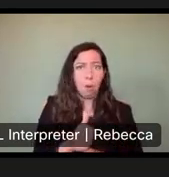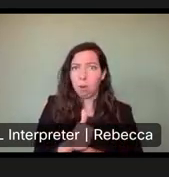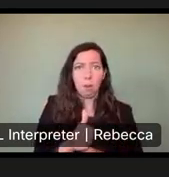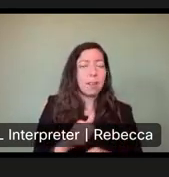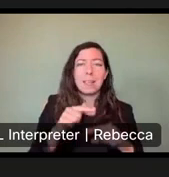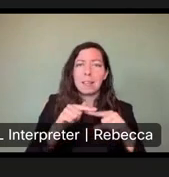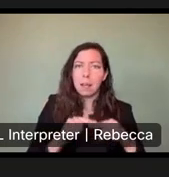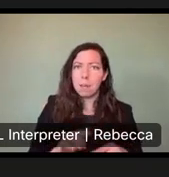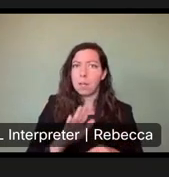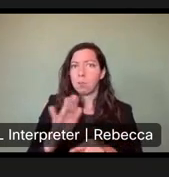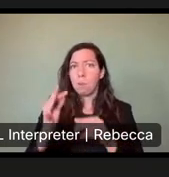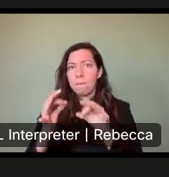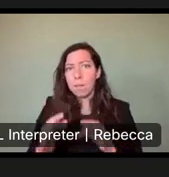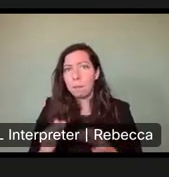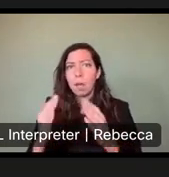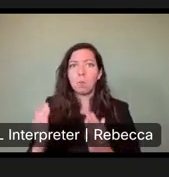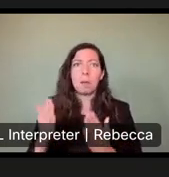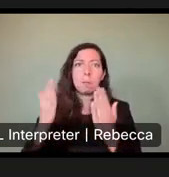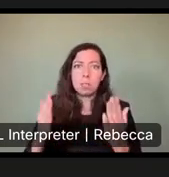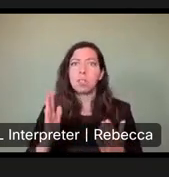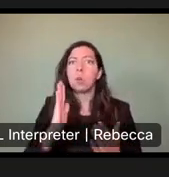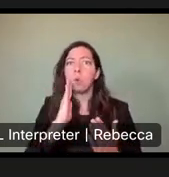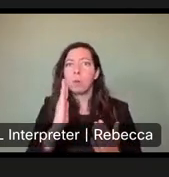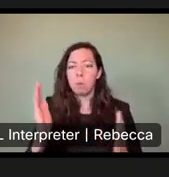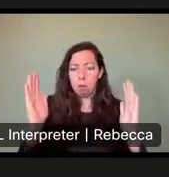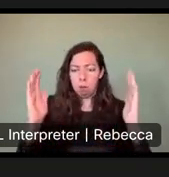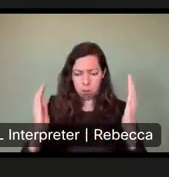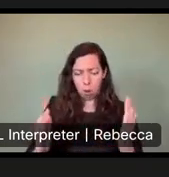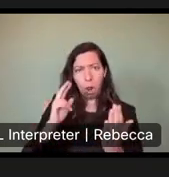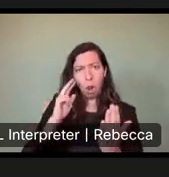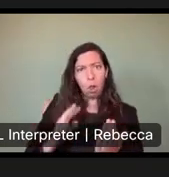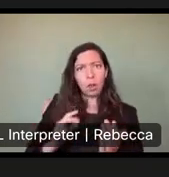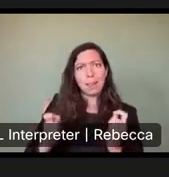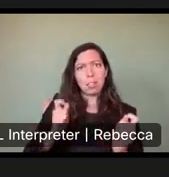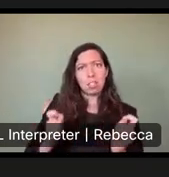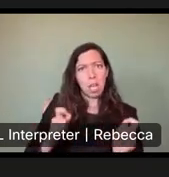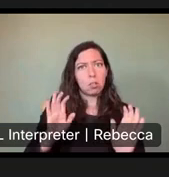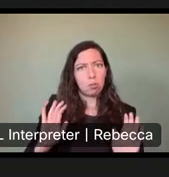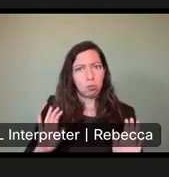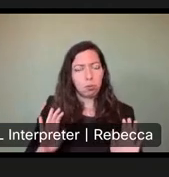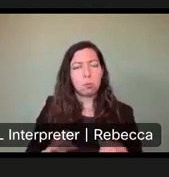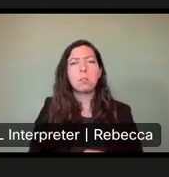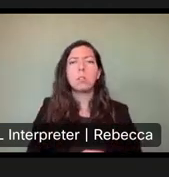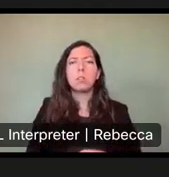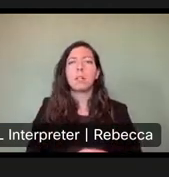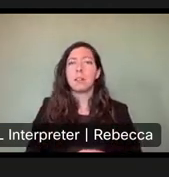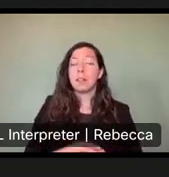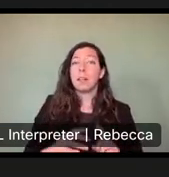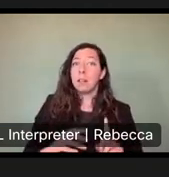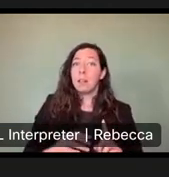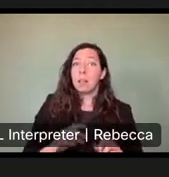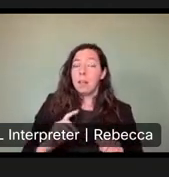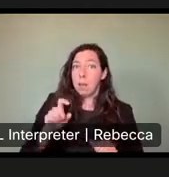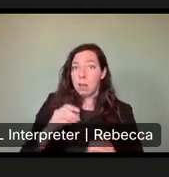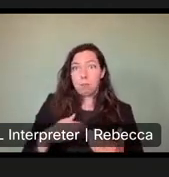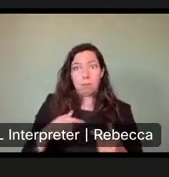on the public feedback we receive, we'll look at what we have and then adjust from there. But in order for us to go before the public.